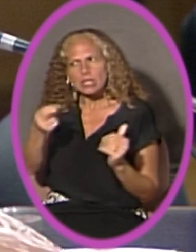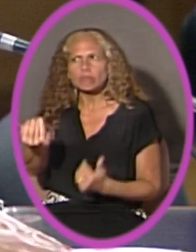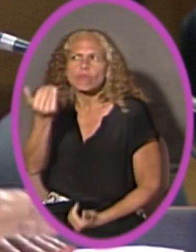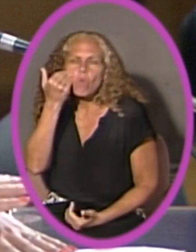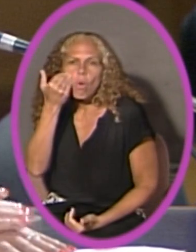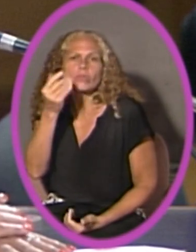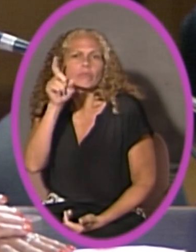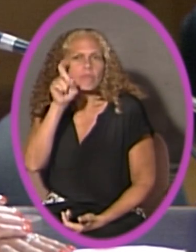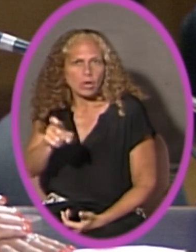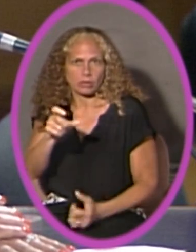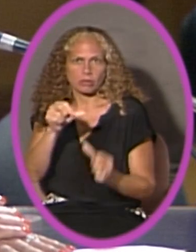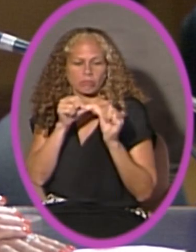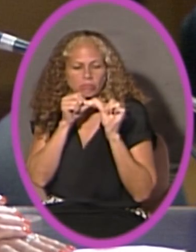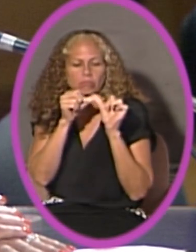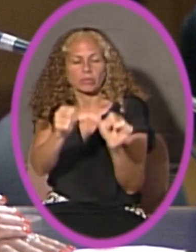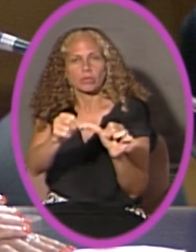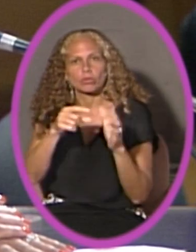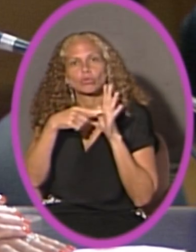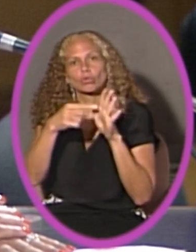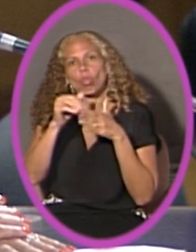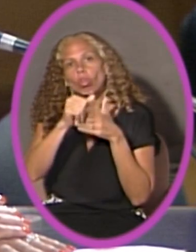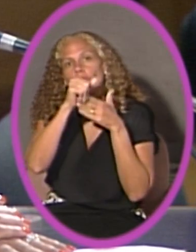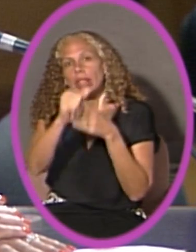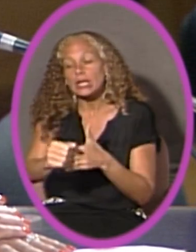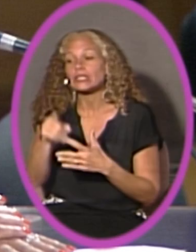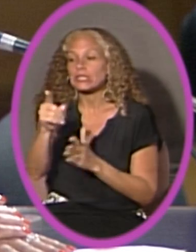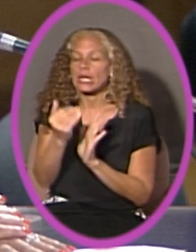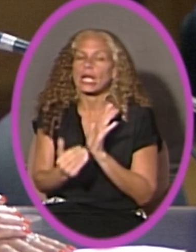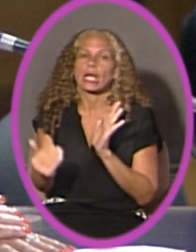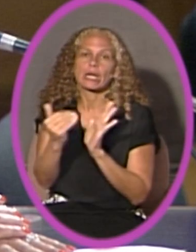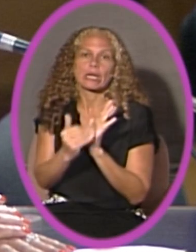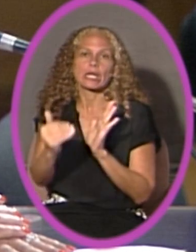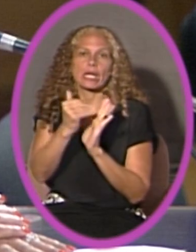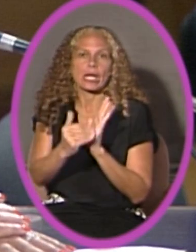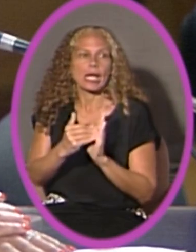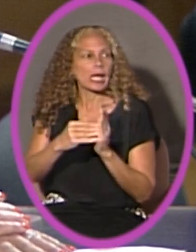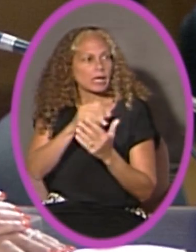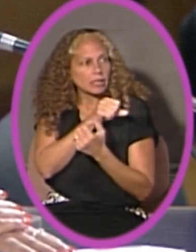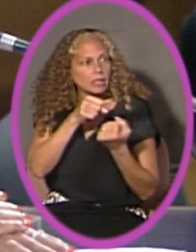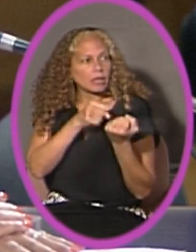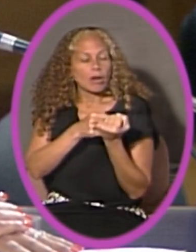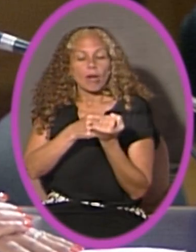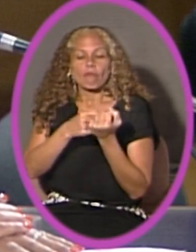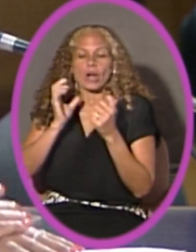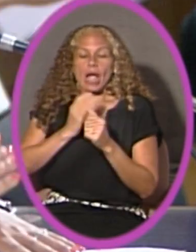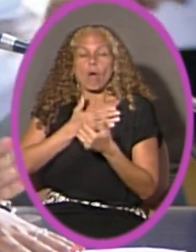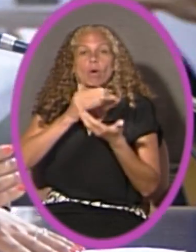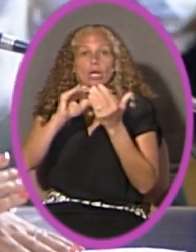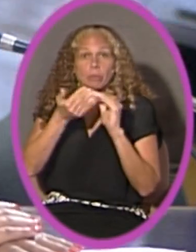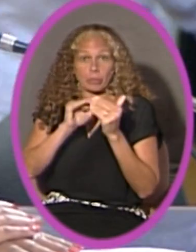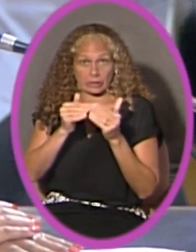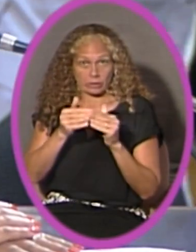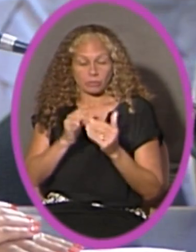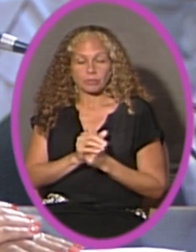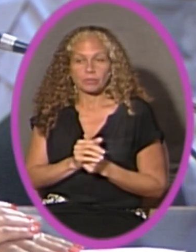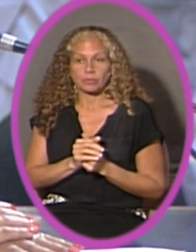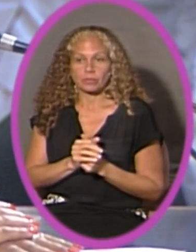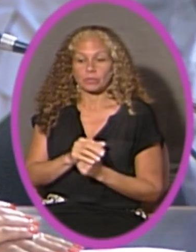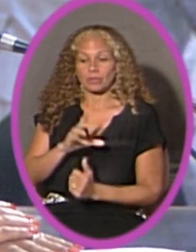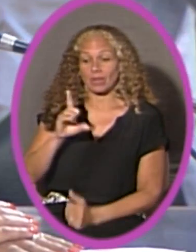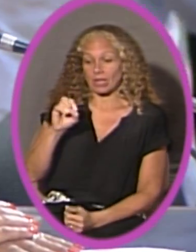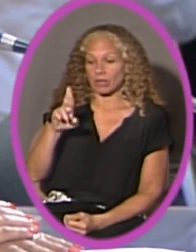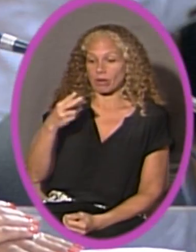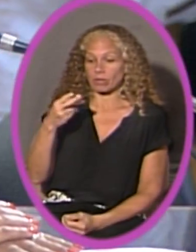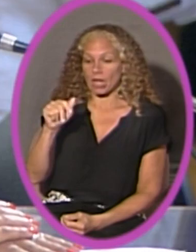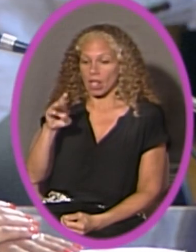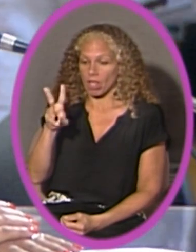continuity in leadership. He has consistently advocated for real solutions facing our community. When you deal with Dr. Holloway,